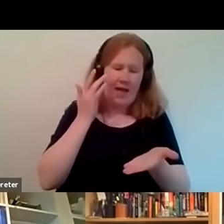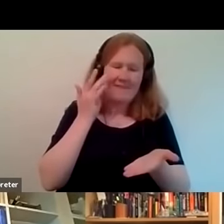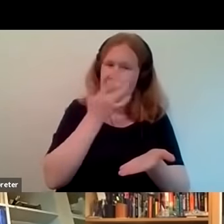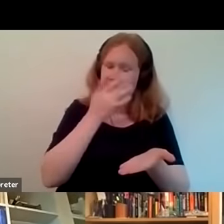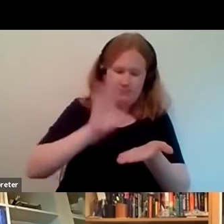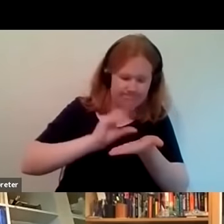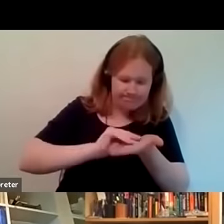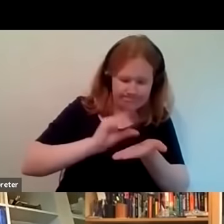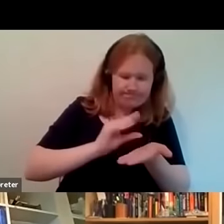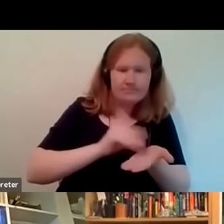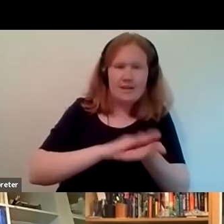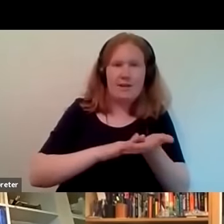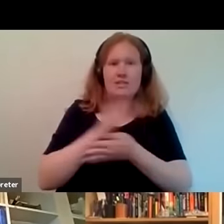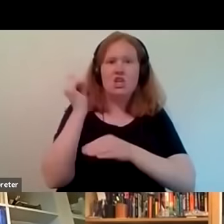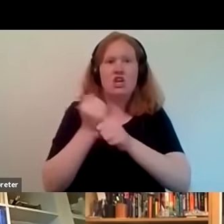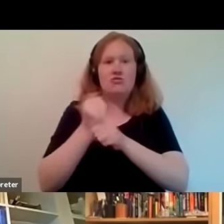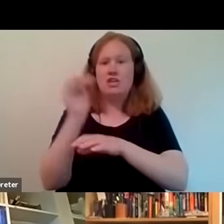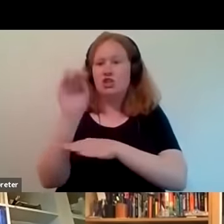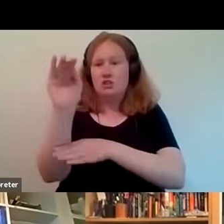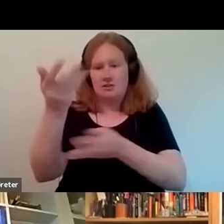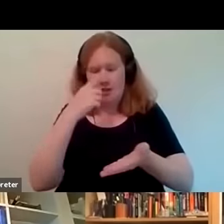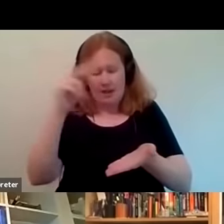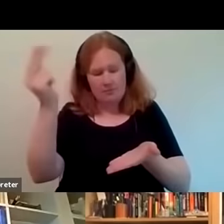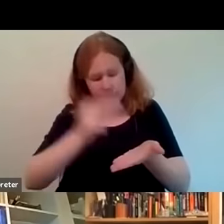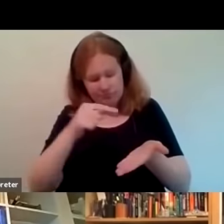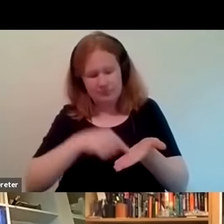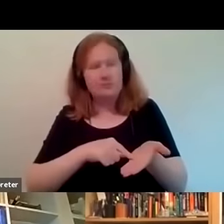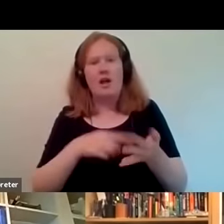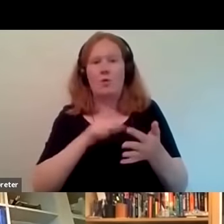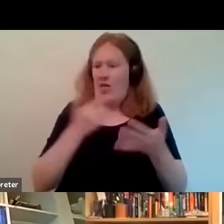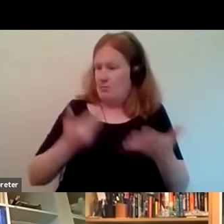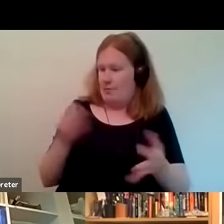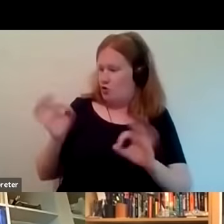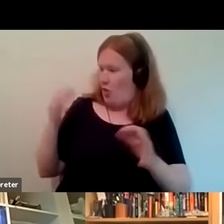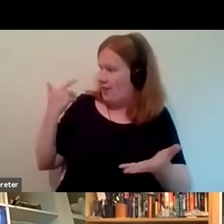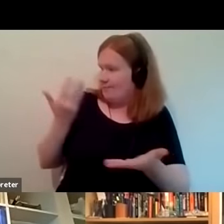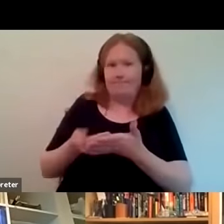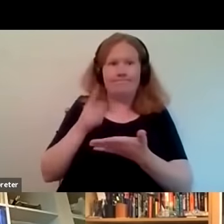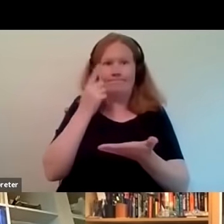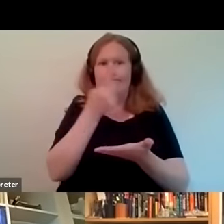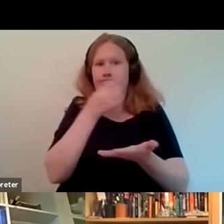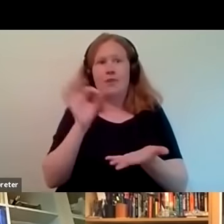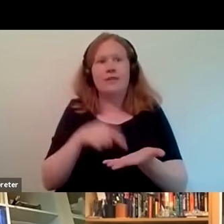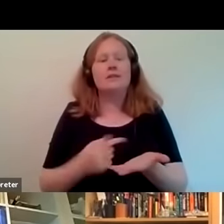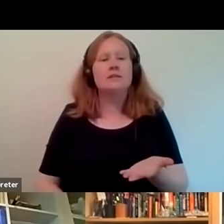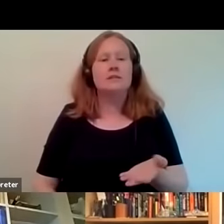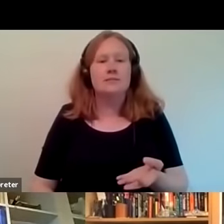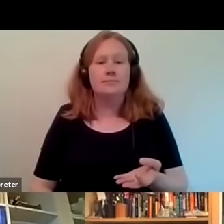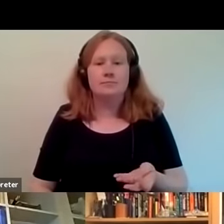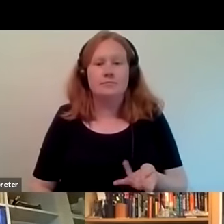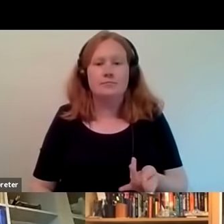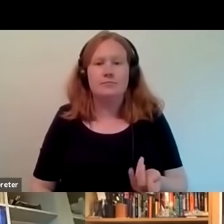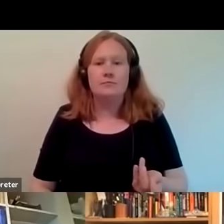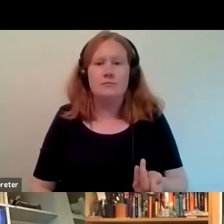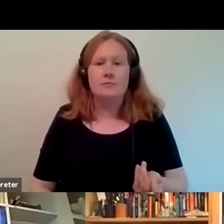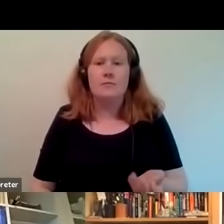that's something that now generations in the future will be able to look to um so just on that note um as